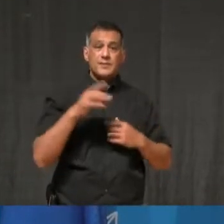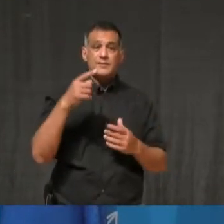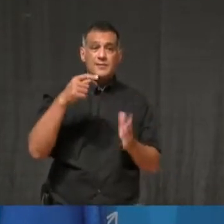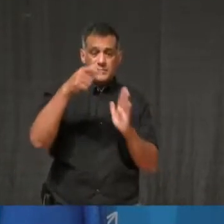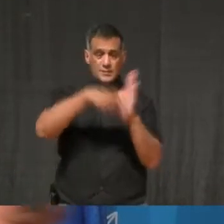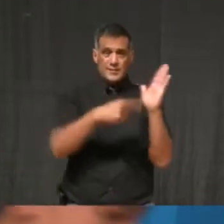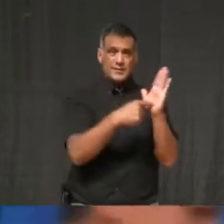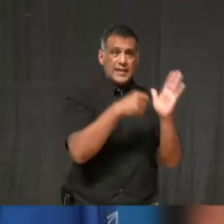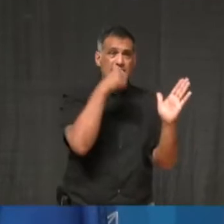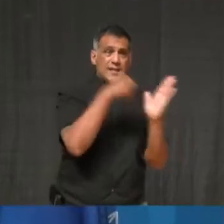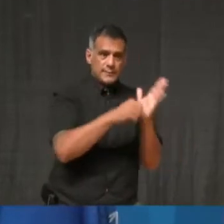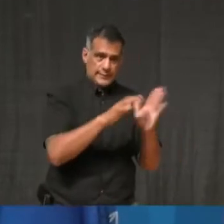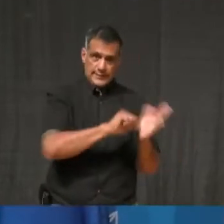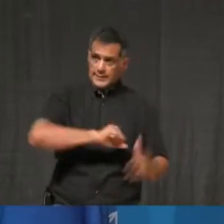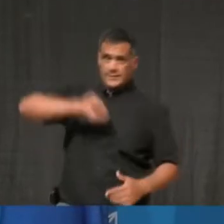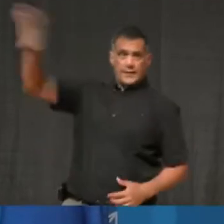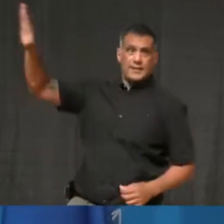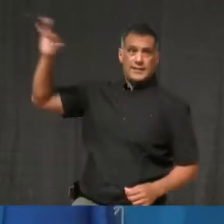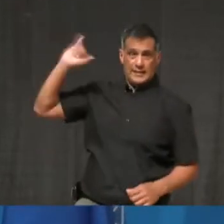to Madam Mayor.